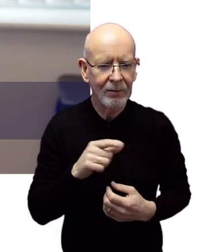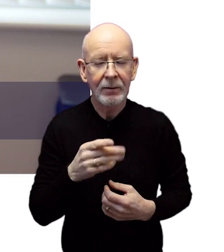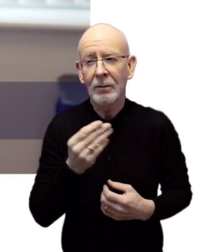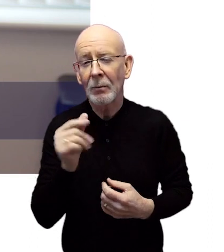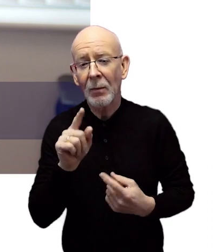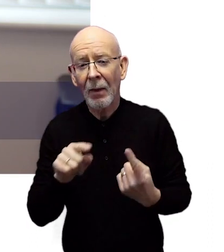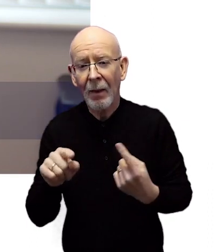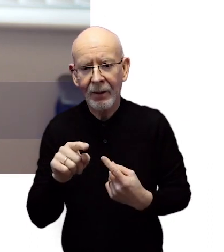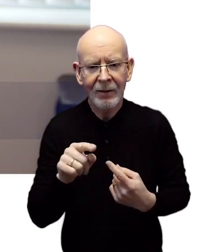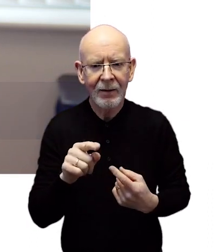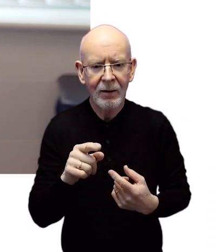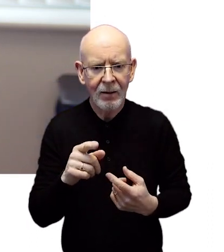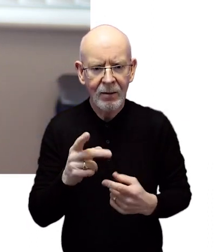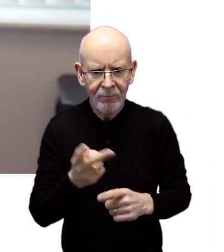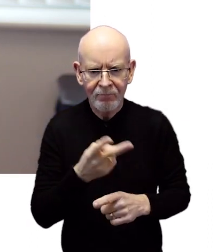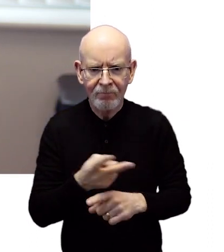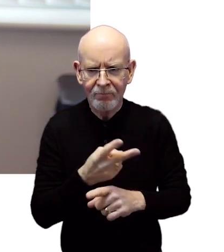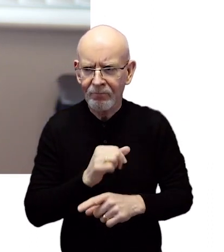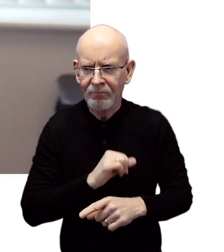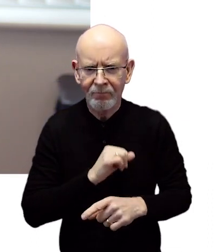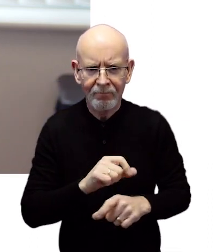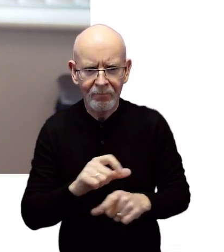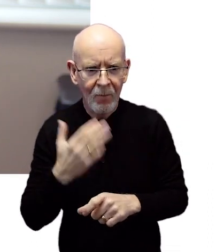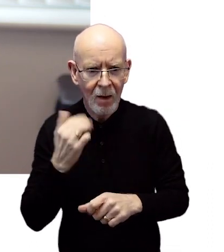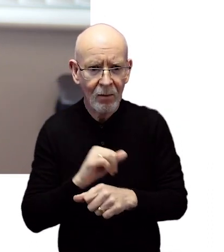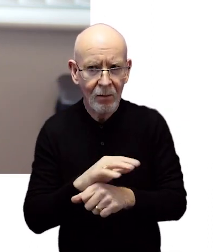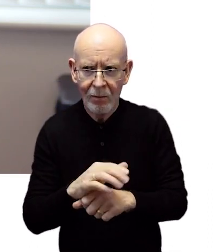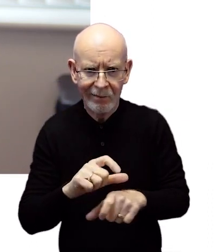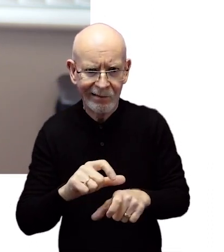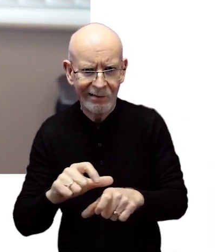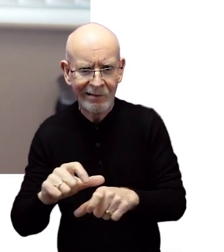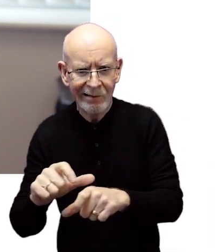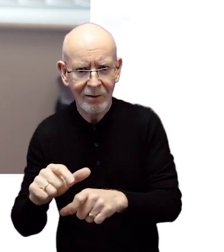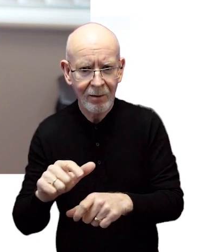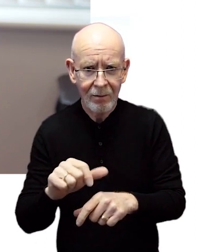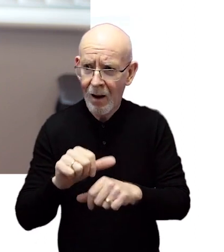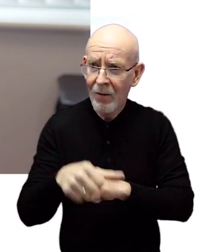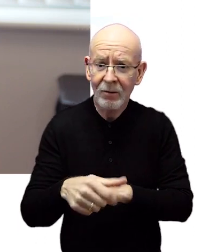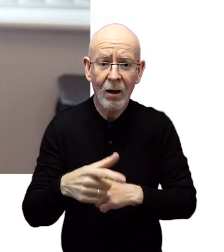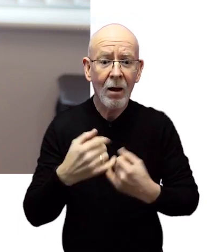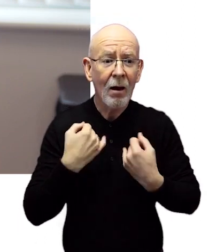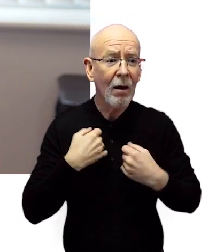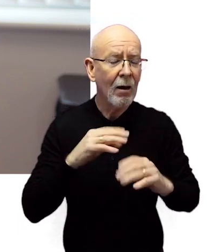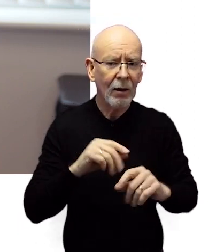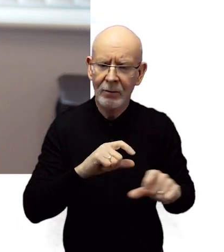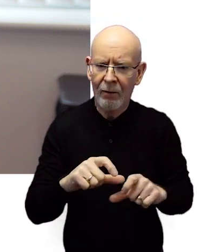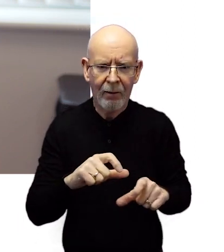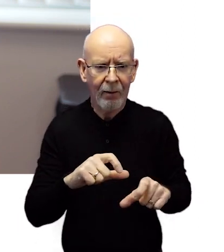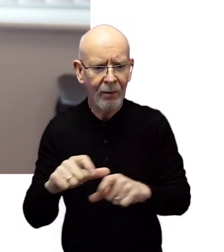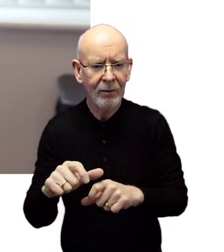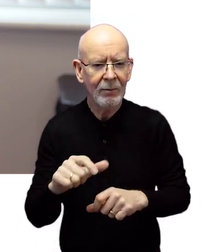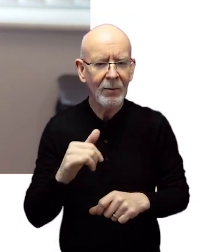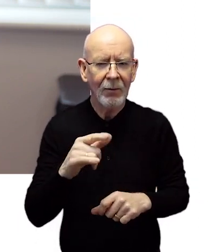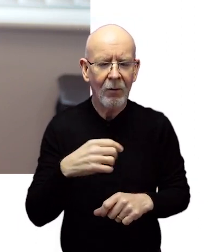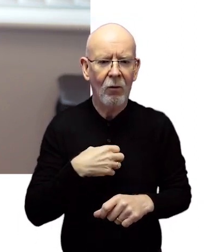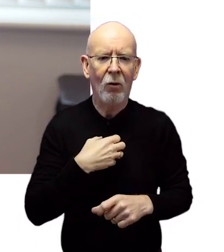some people experience a productive cough with Covid which can be prolonged and continue after their initial Covid infection. You may